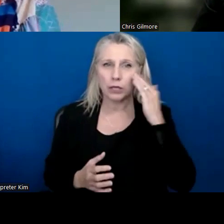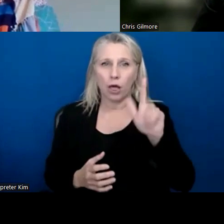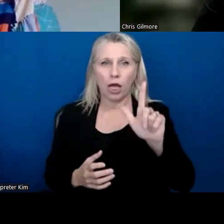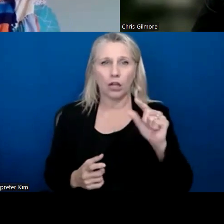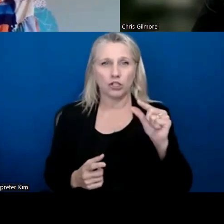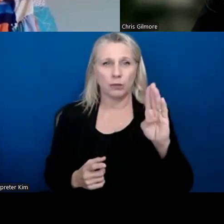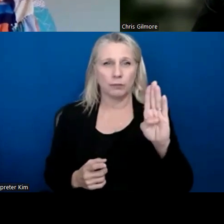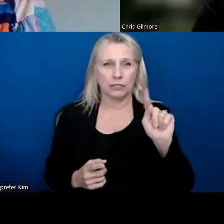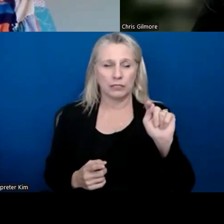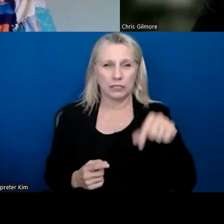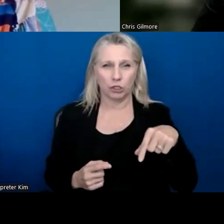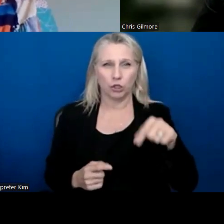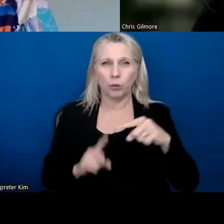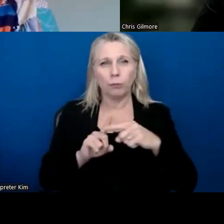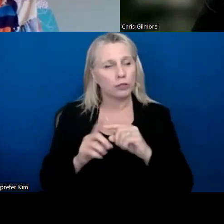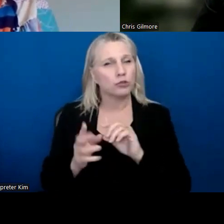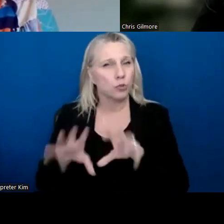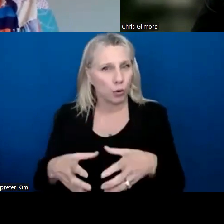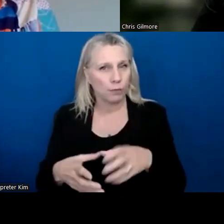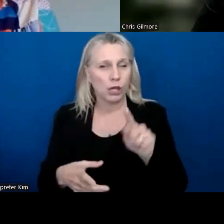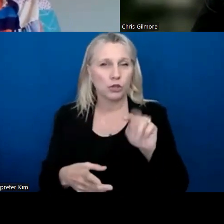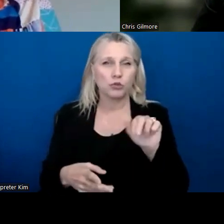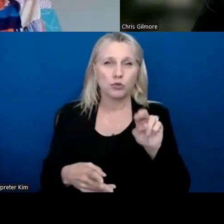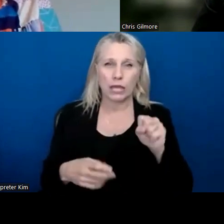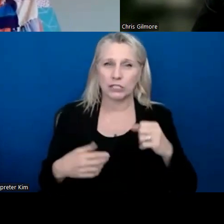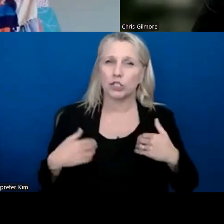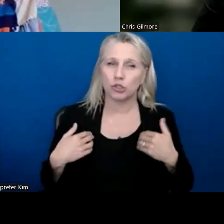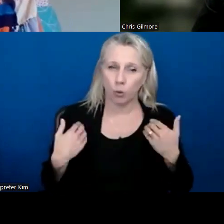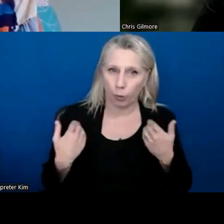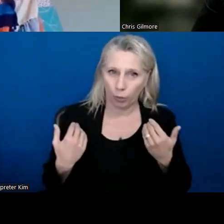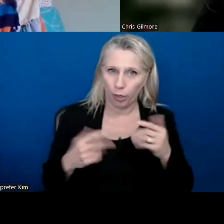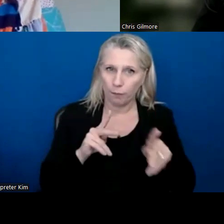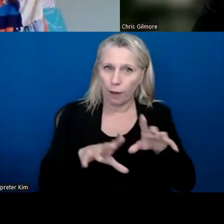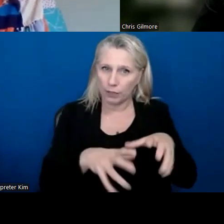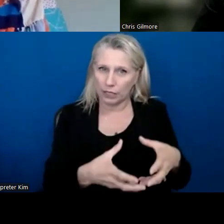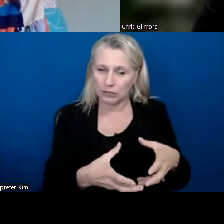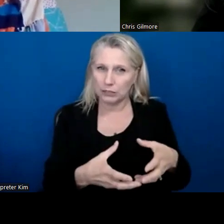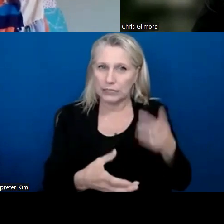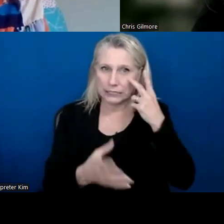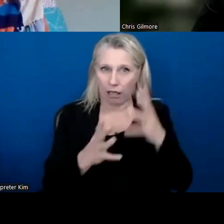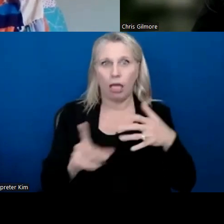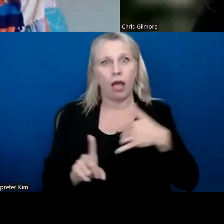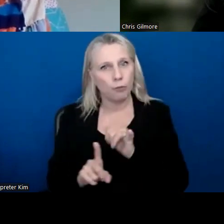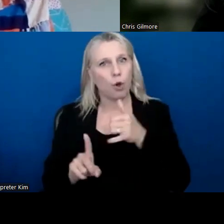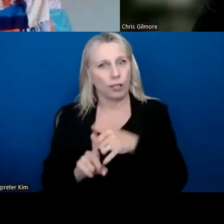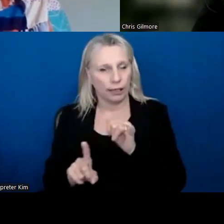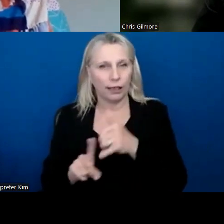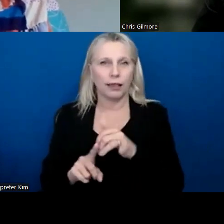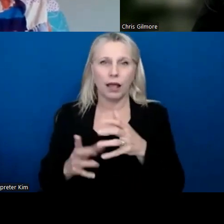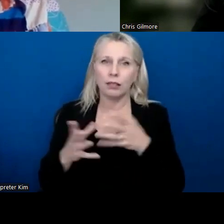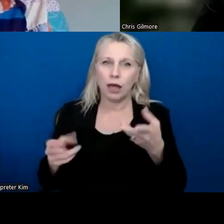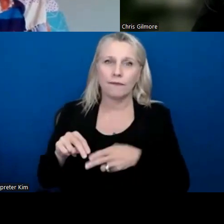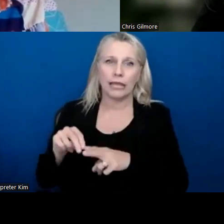plus youth, um, and trans youth populations see a lot of bullying, a lot of, um,